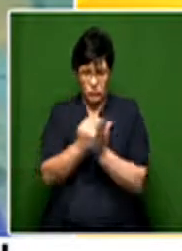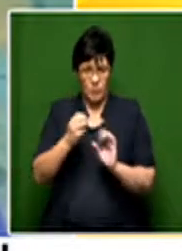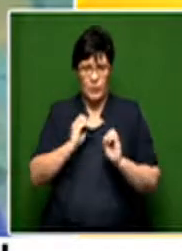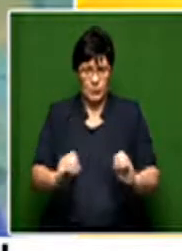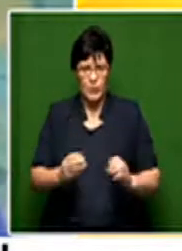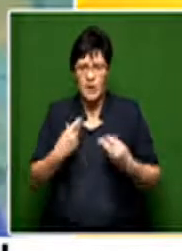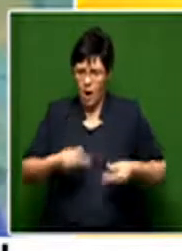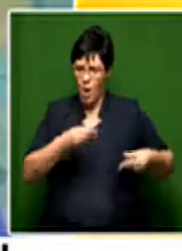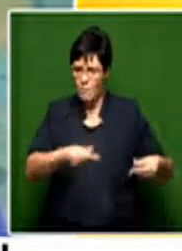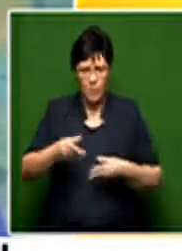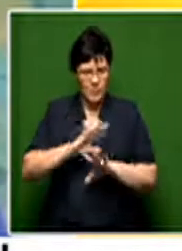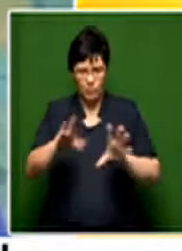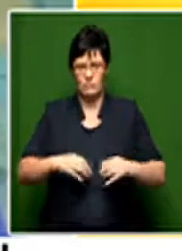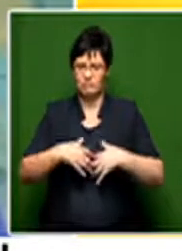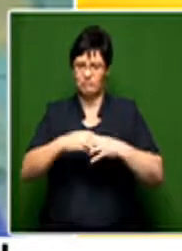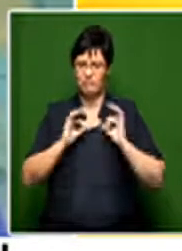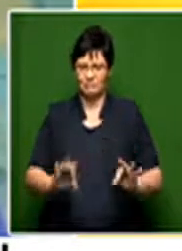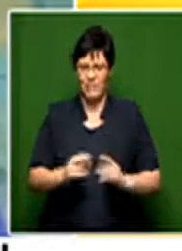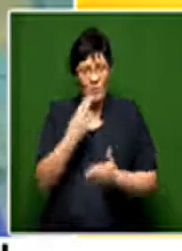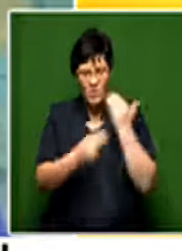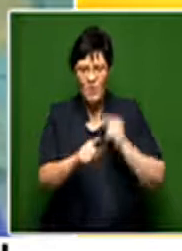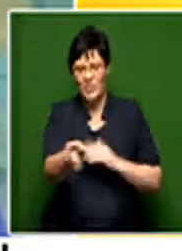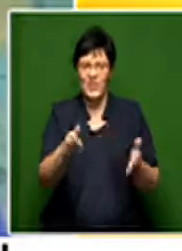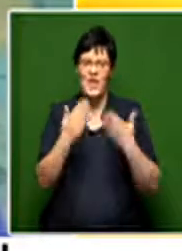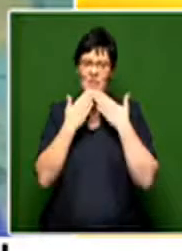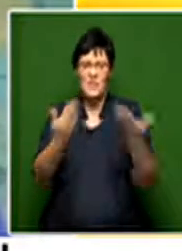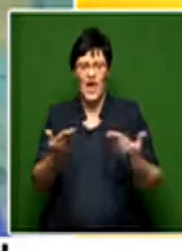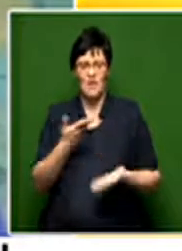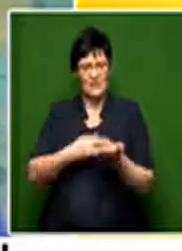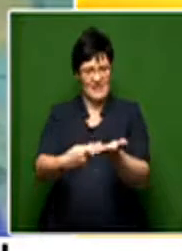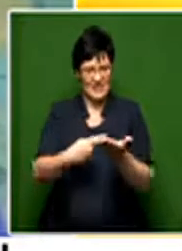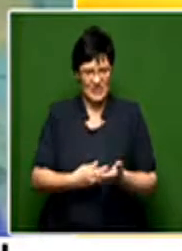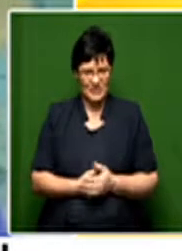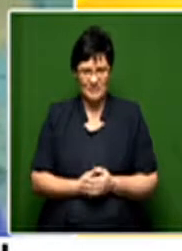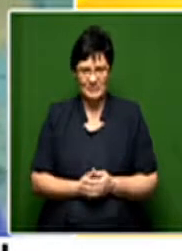got his papers and documents. Both of you, thanks very much for joining us for the conversation.